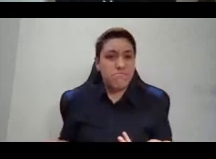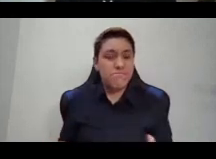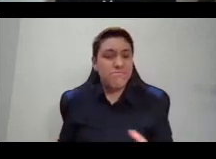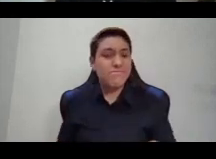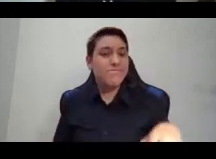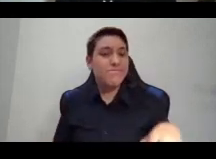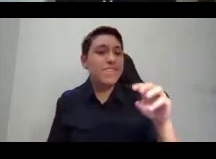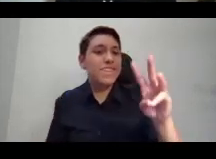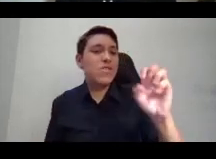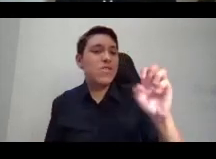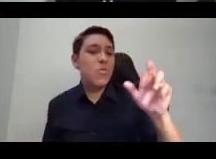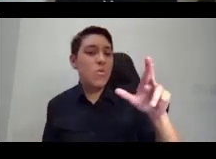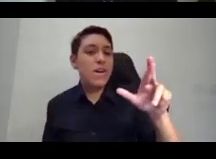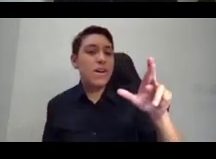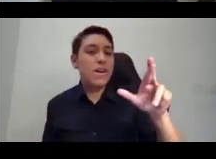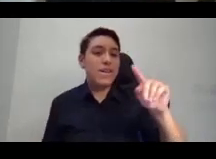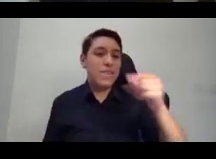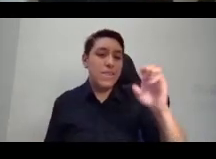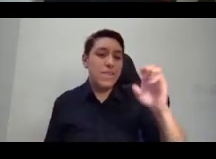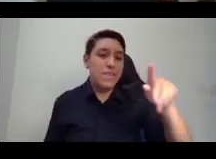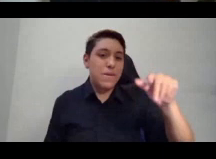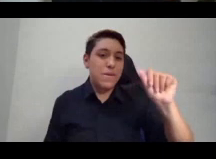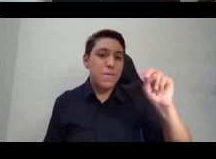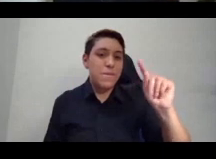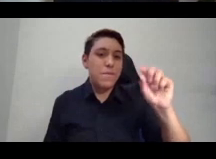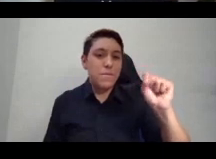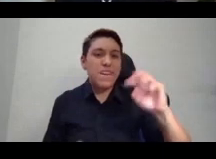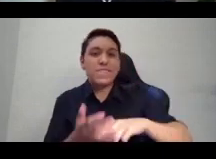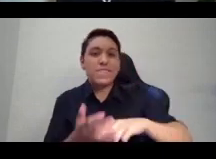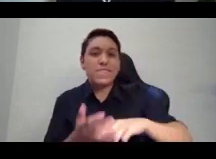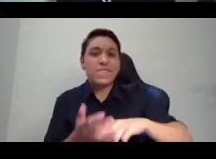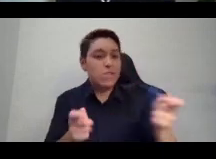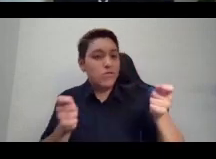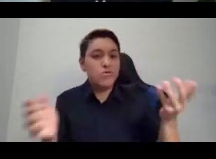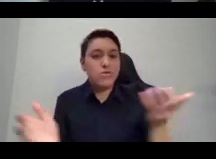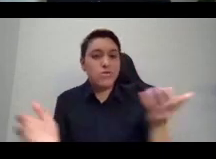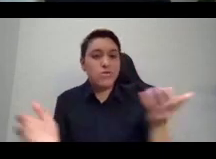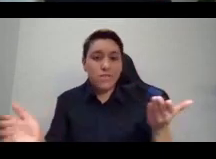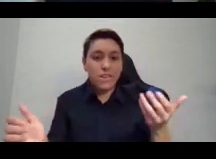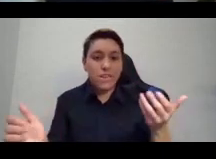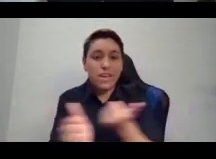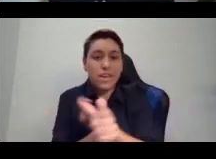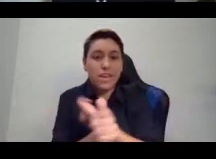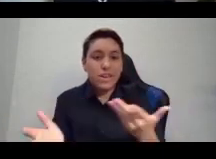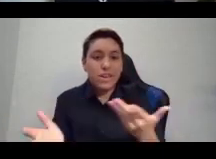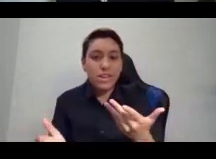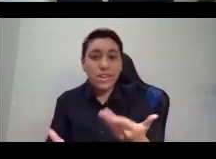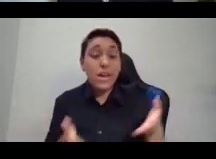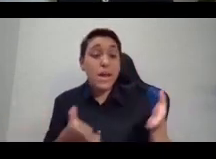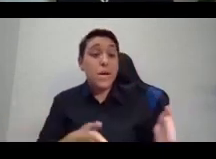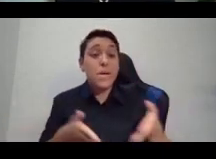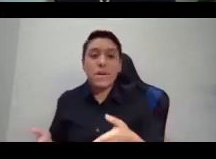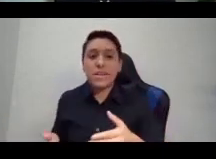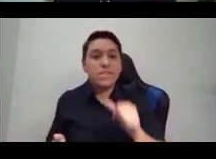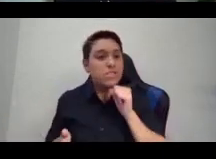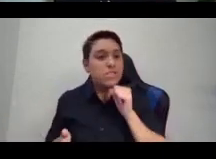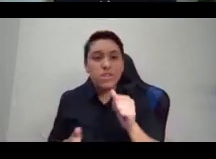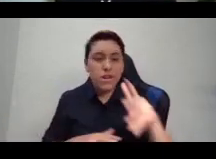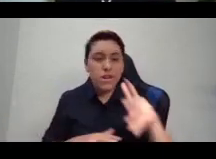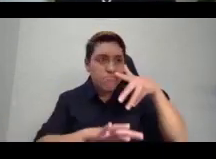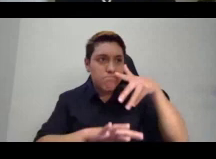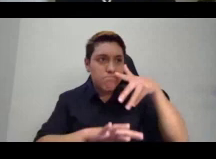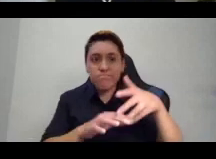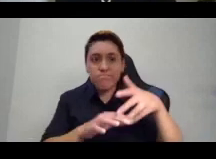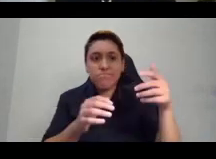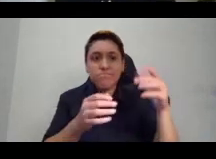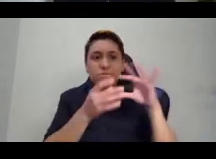indigenous in the way that we wear them today to West Africa. And so that means that